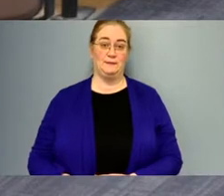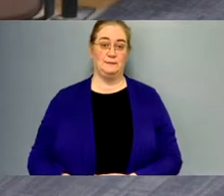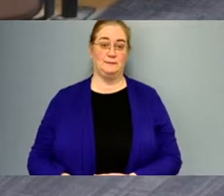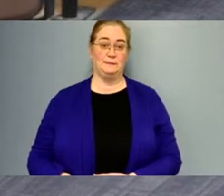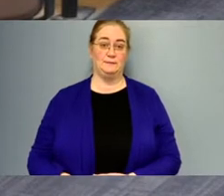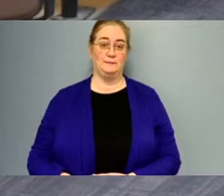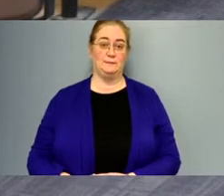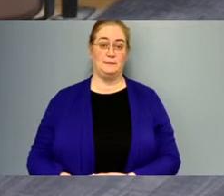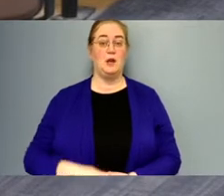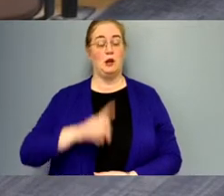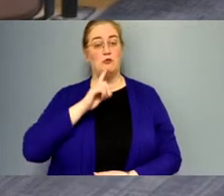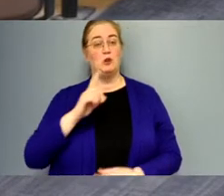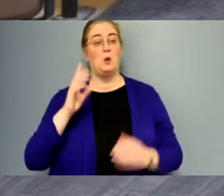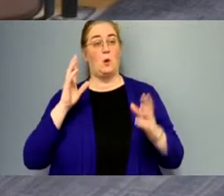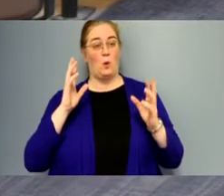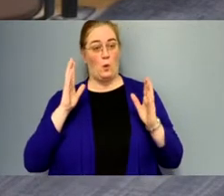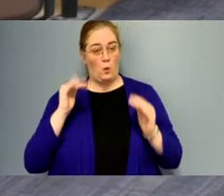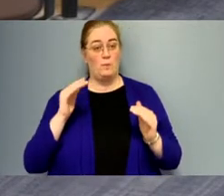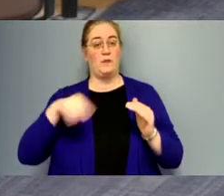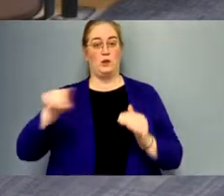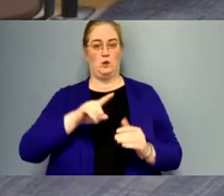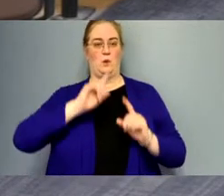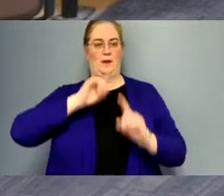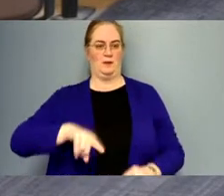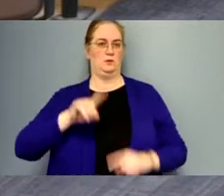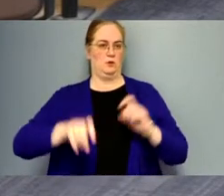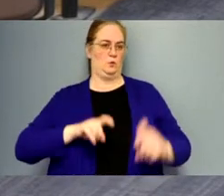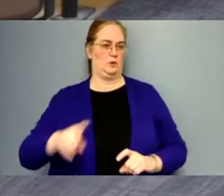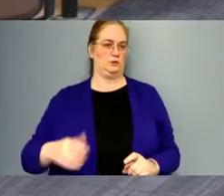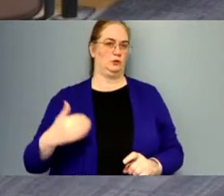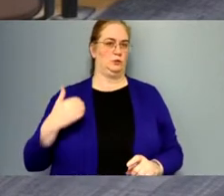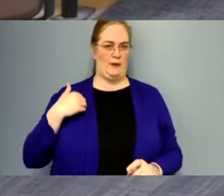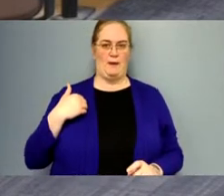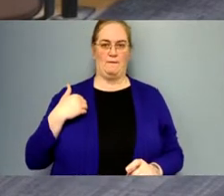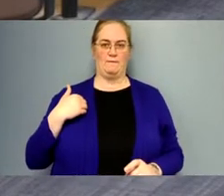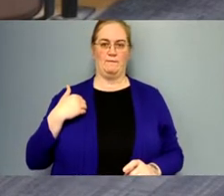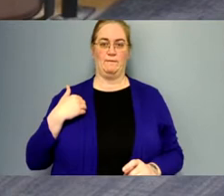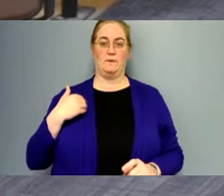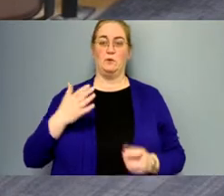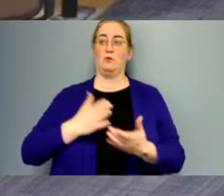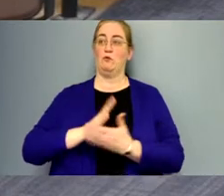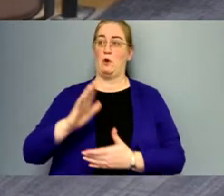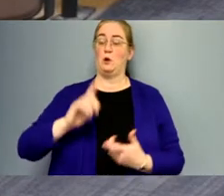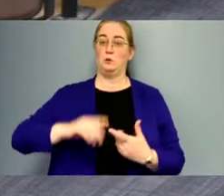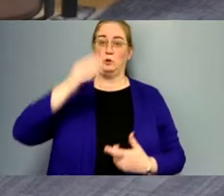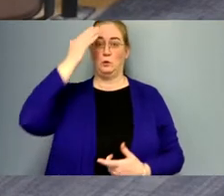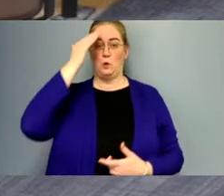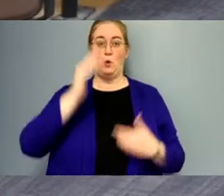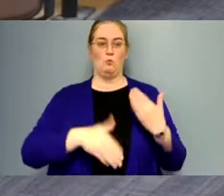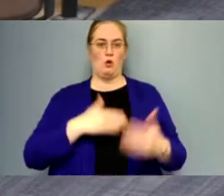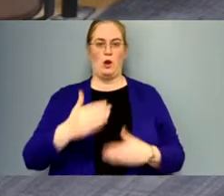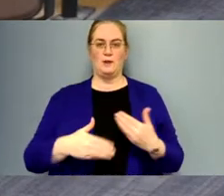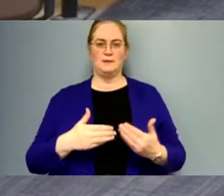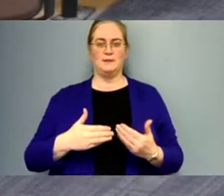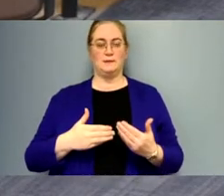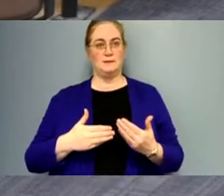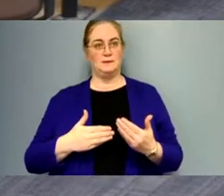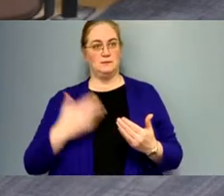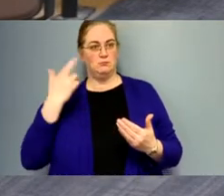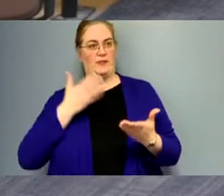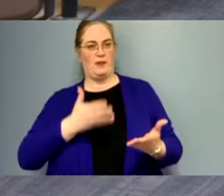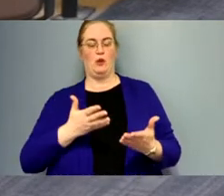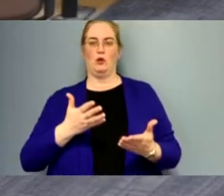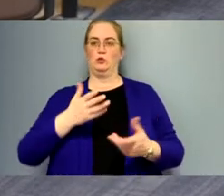and i really hope that you will answer these questions that we have the right to know process is there to hold our